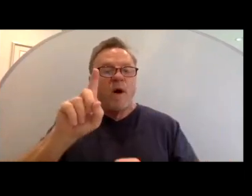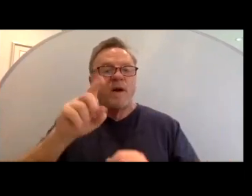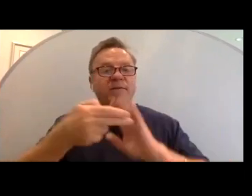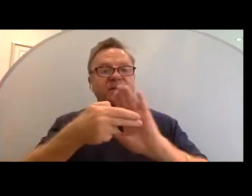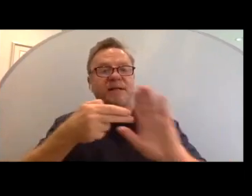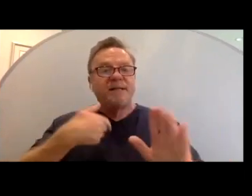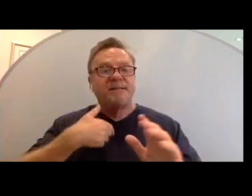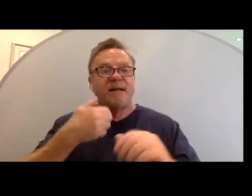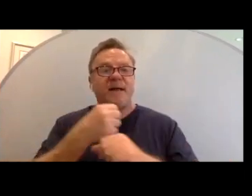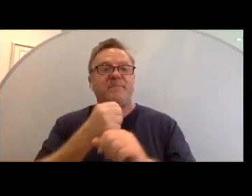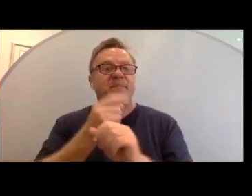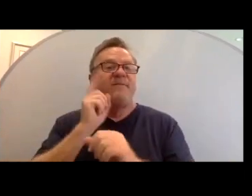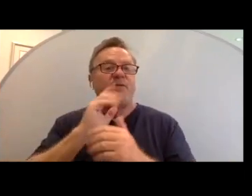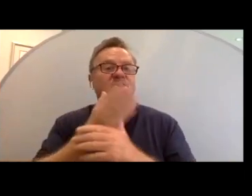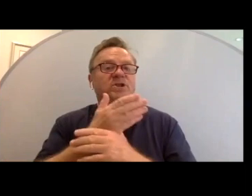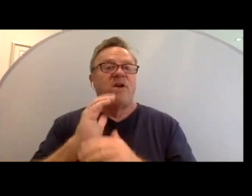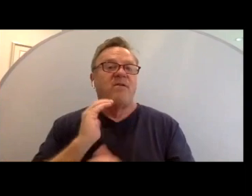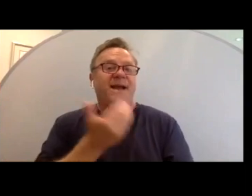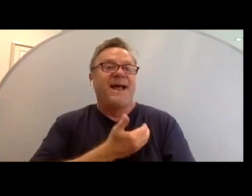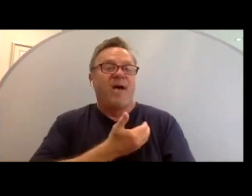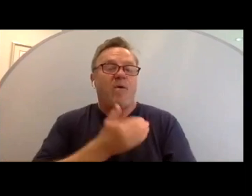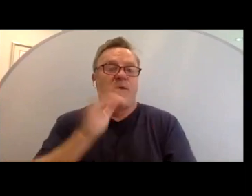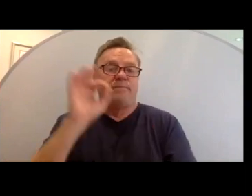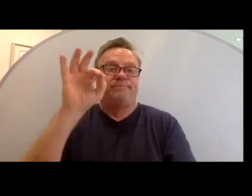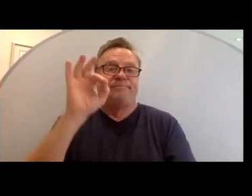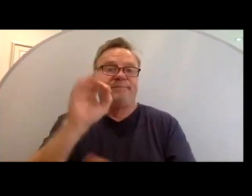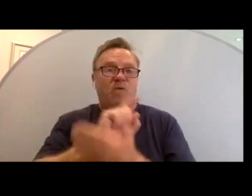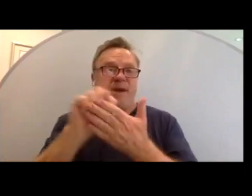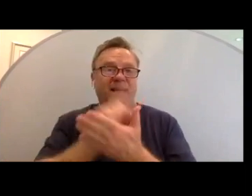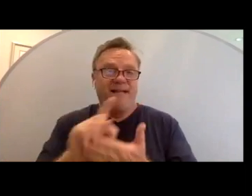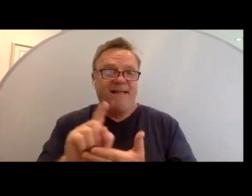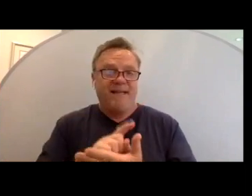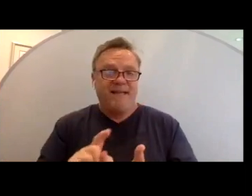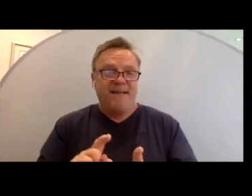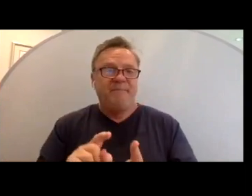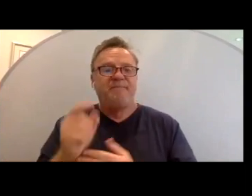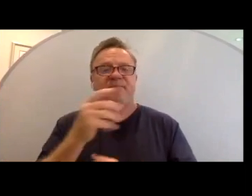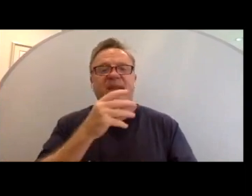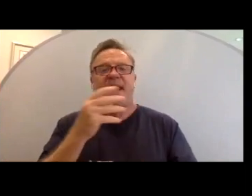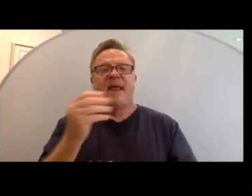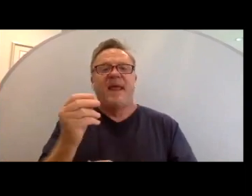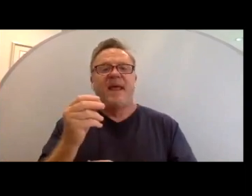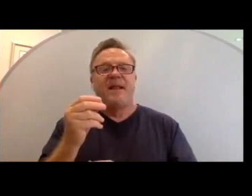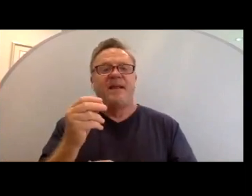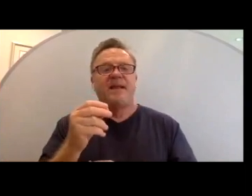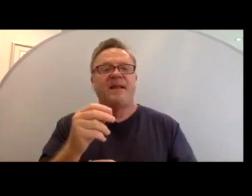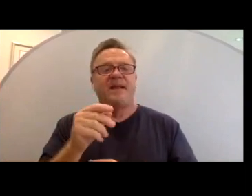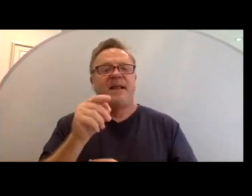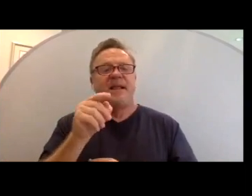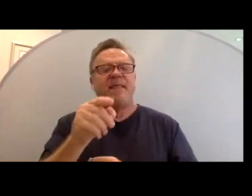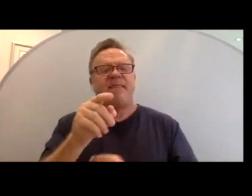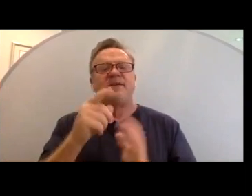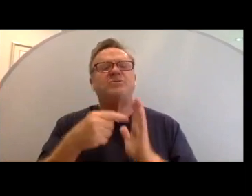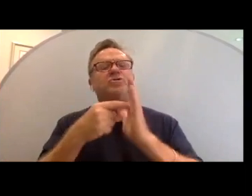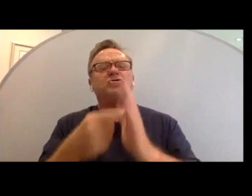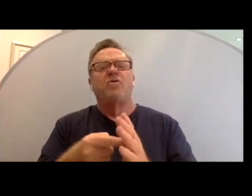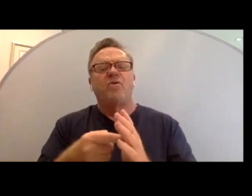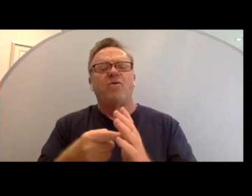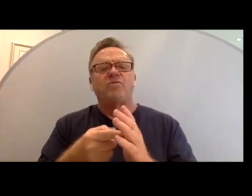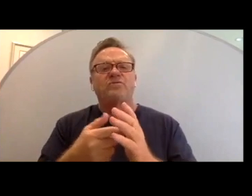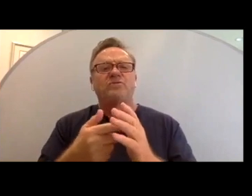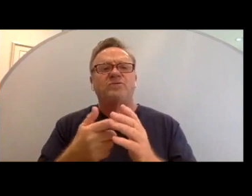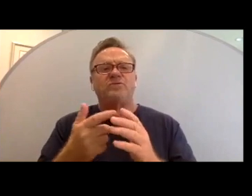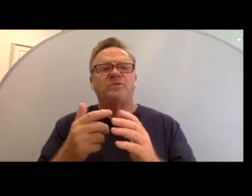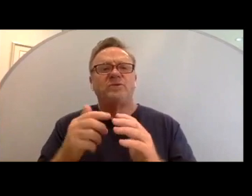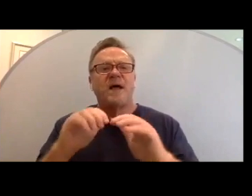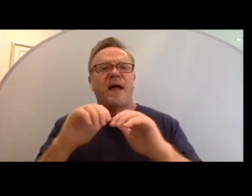prepared for sharing our liturgy on a weekly basis. And this mirrors the way that it is in